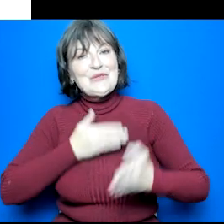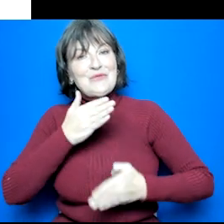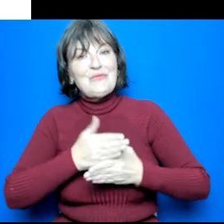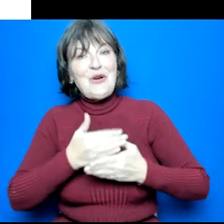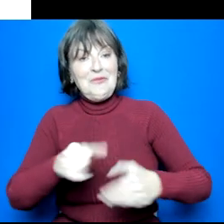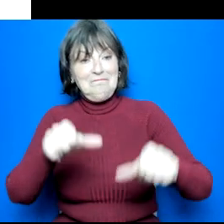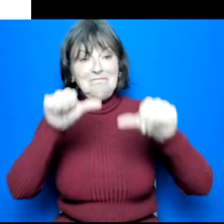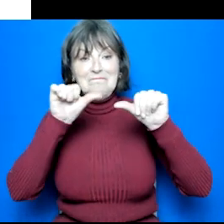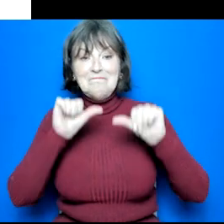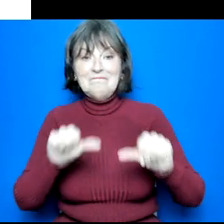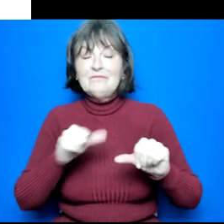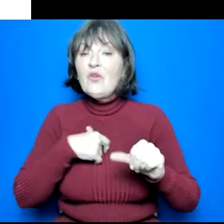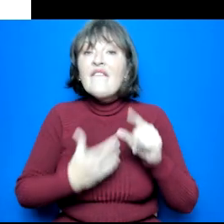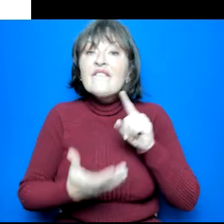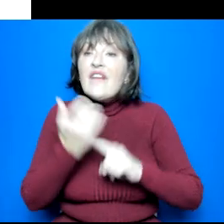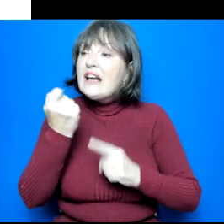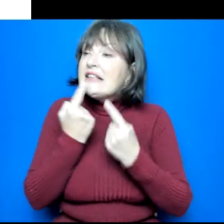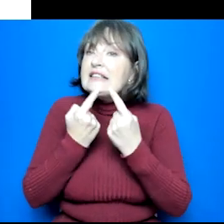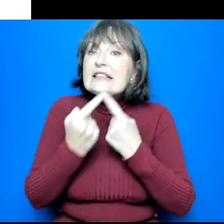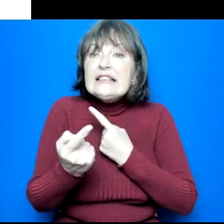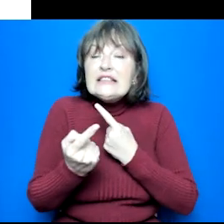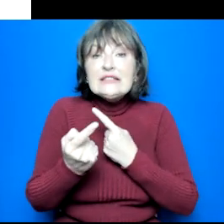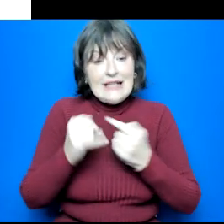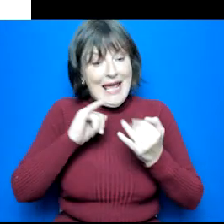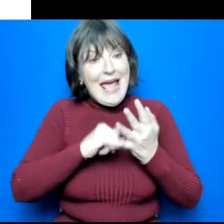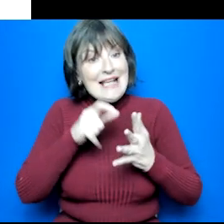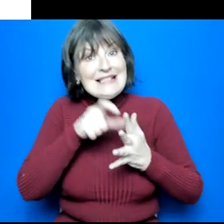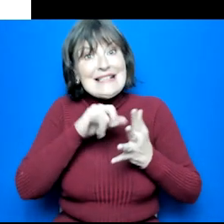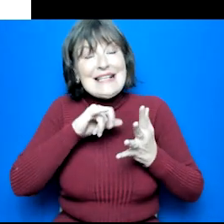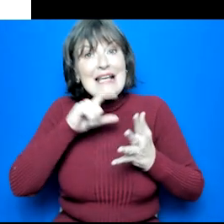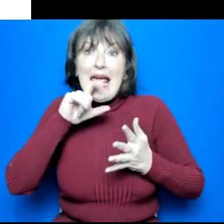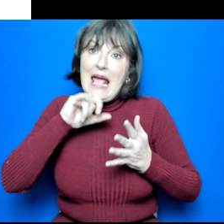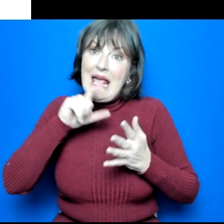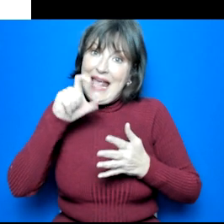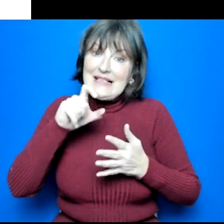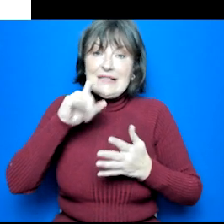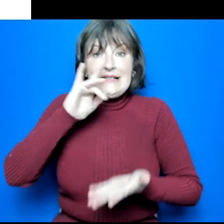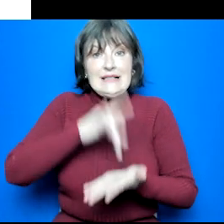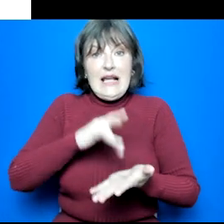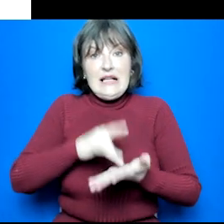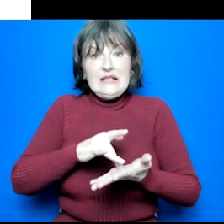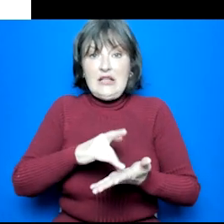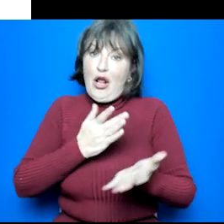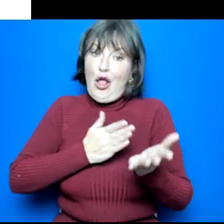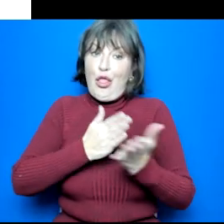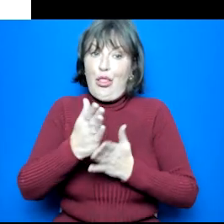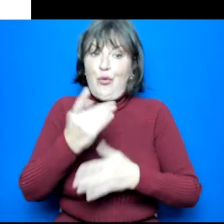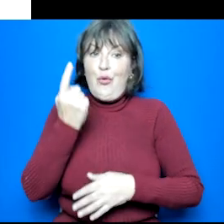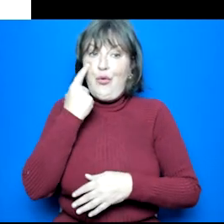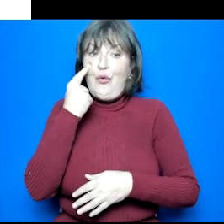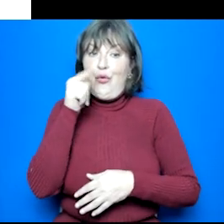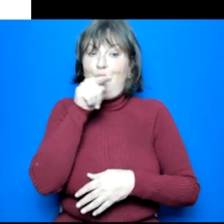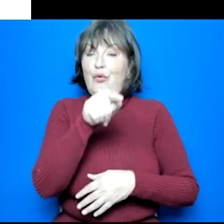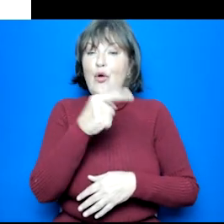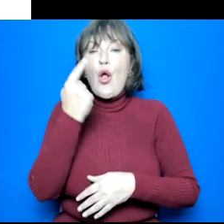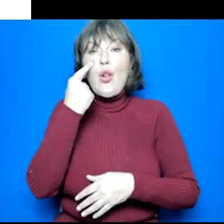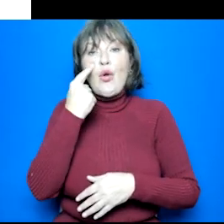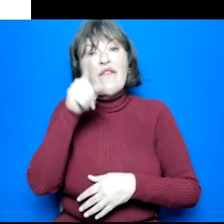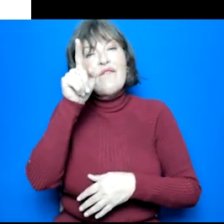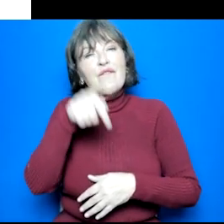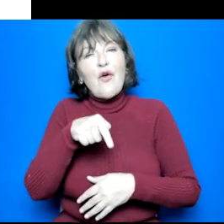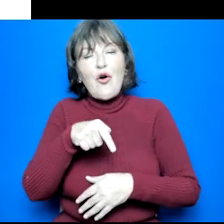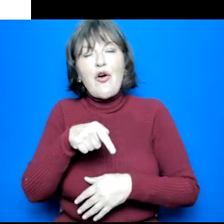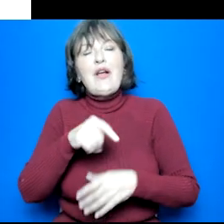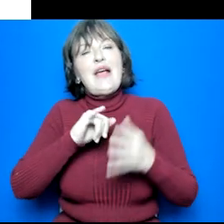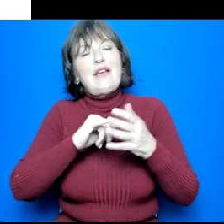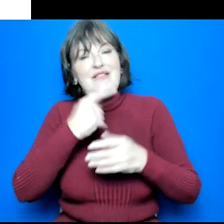you can find your nearest sds centre at myworldofwork.co.uk forward slash centres you can give us a